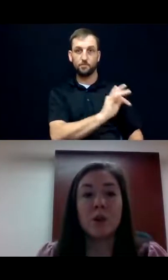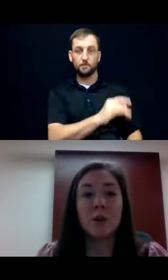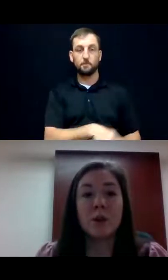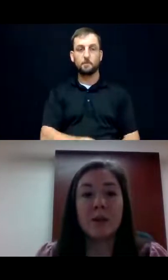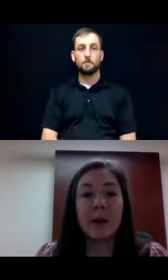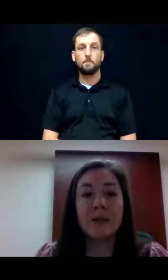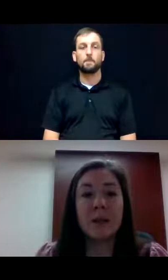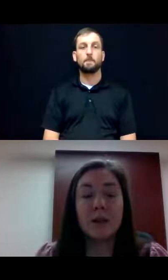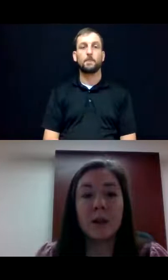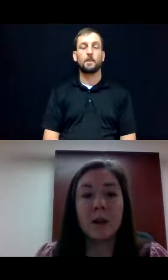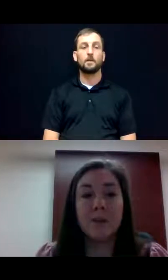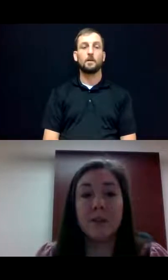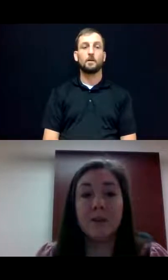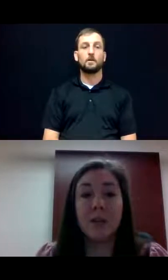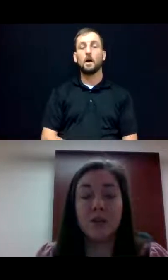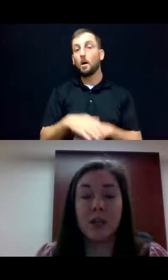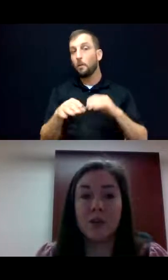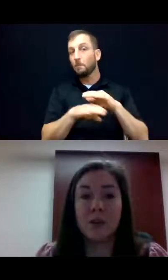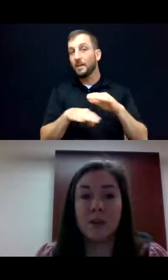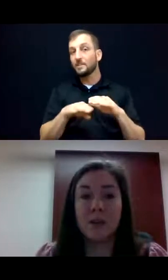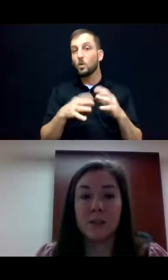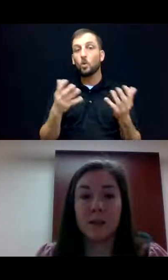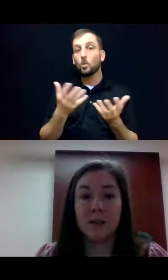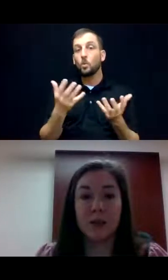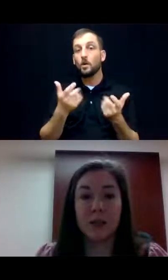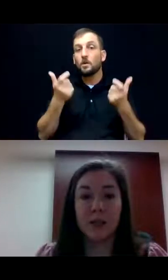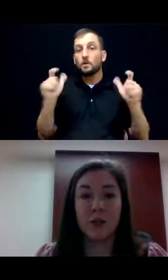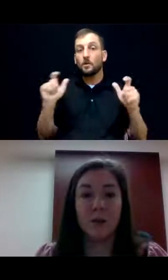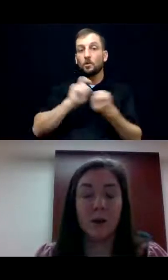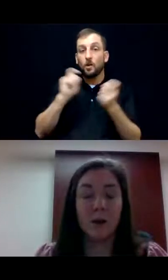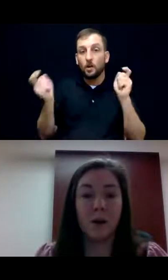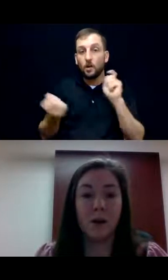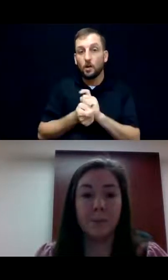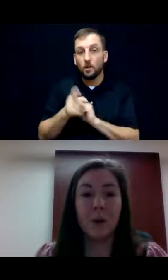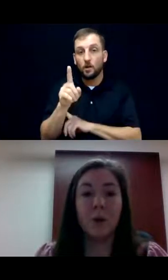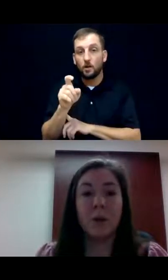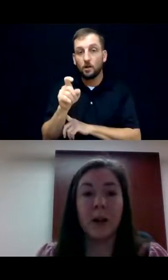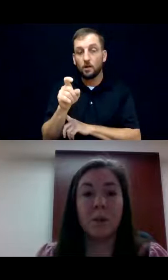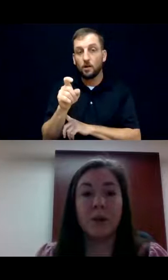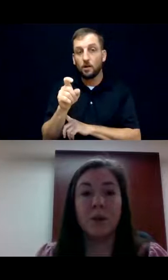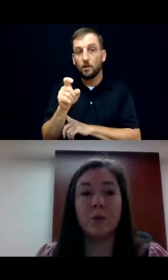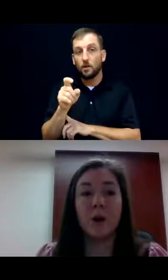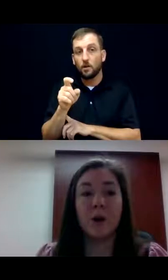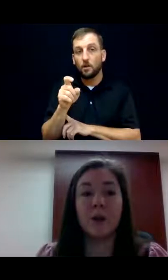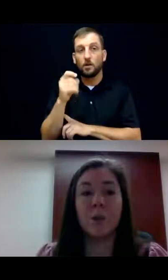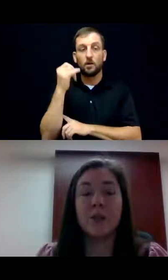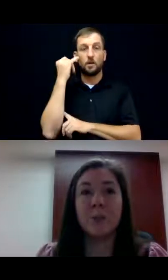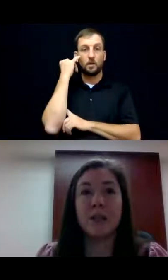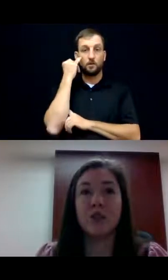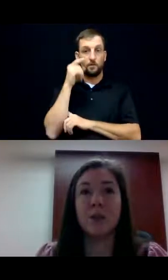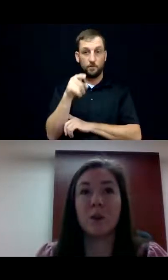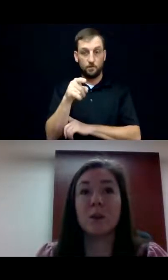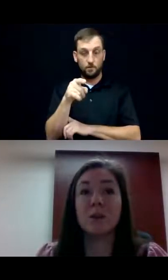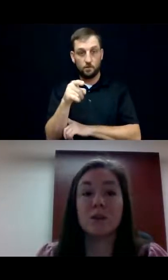So the basic, um, significant changes to this piece of legislation, um, were that when you are going to